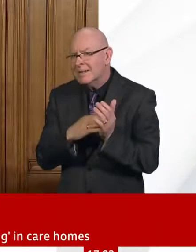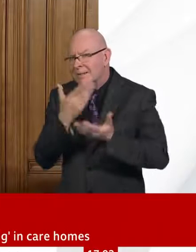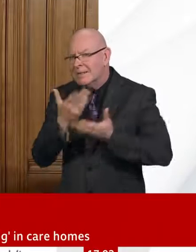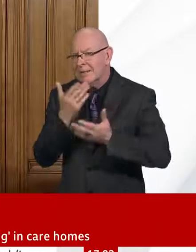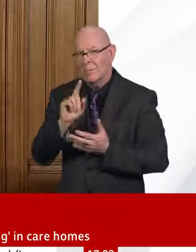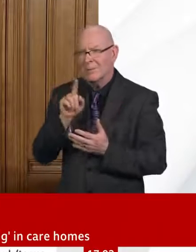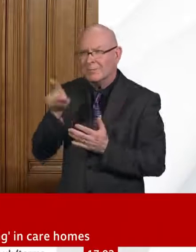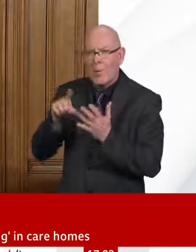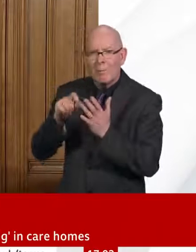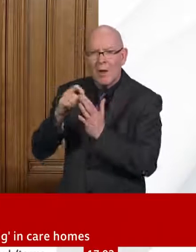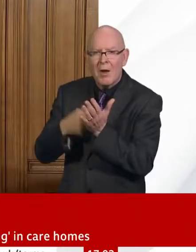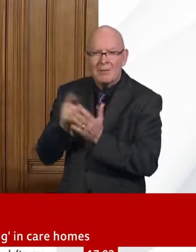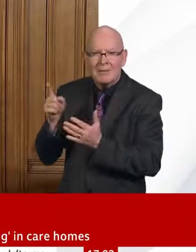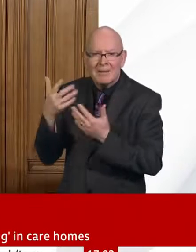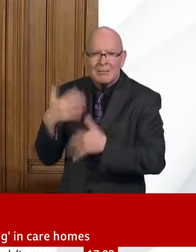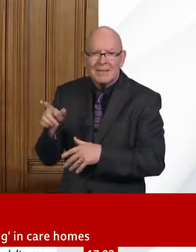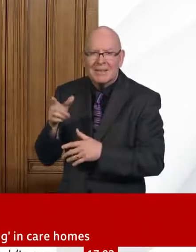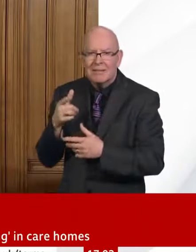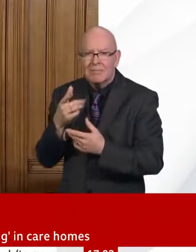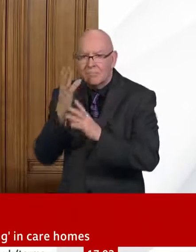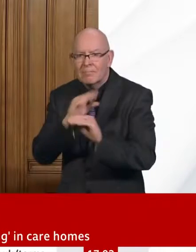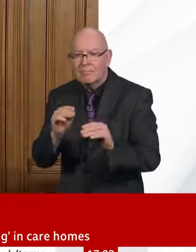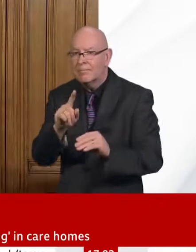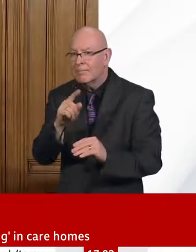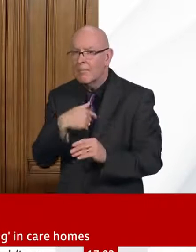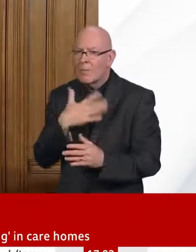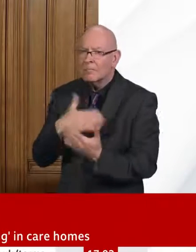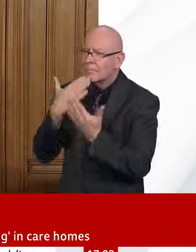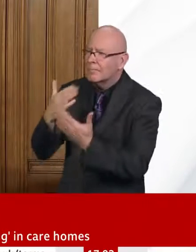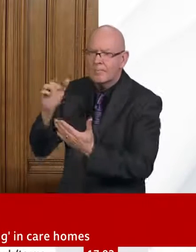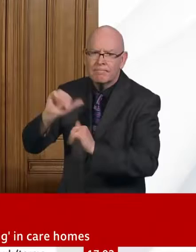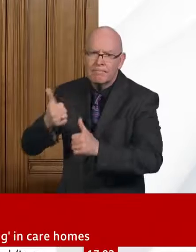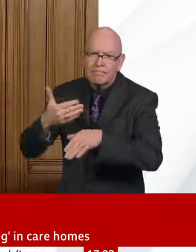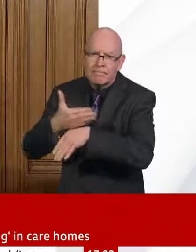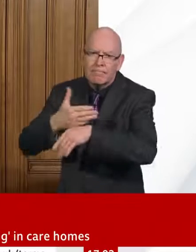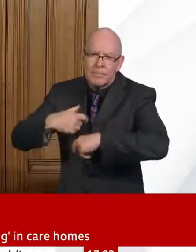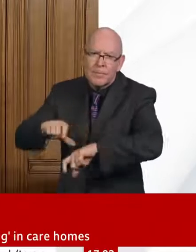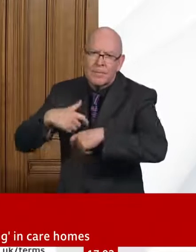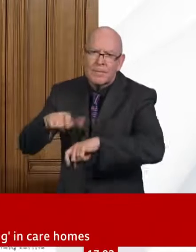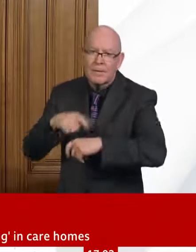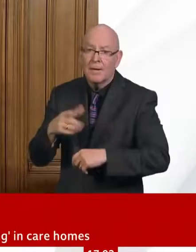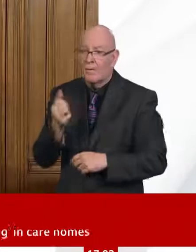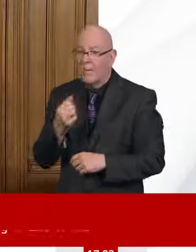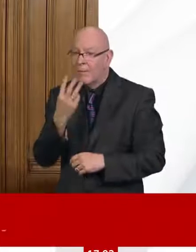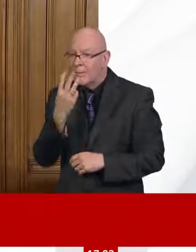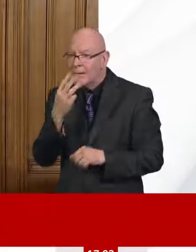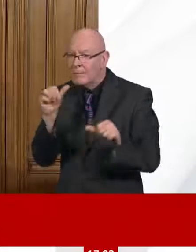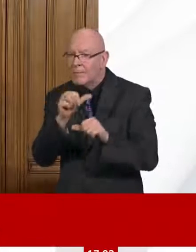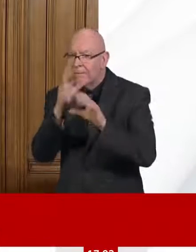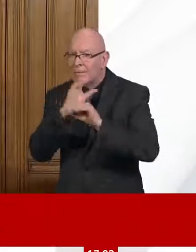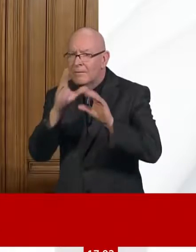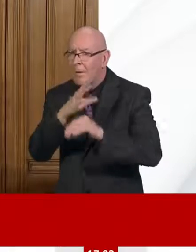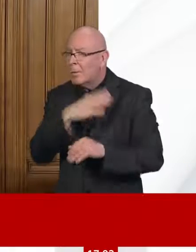facing will have serious implications for our economy here at home, in common with other countries